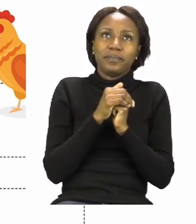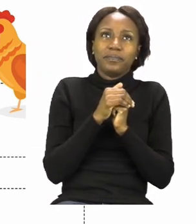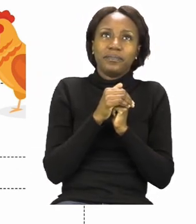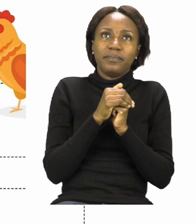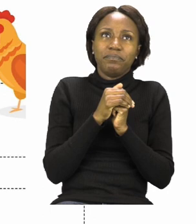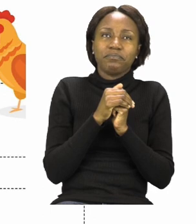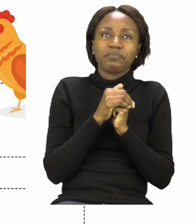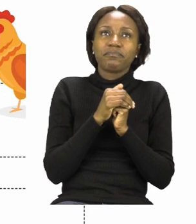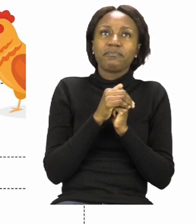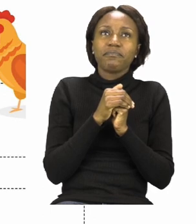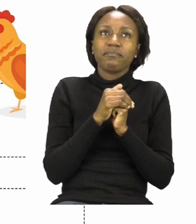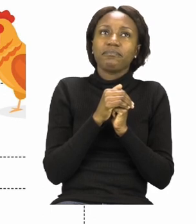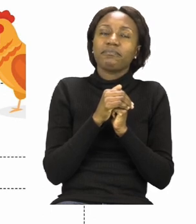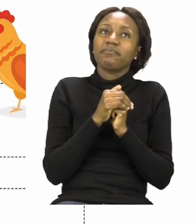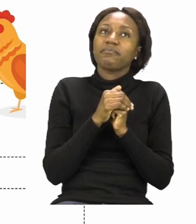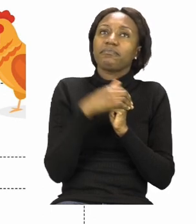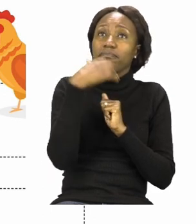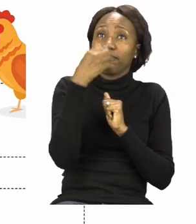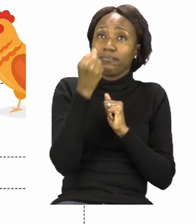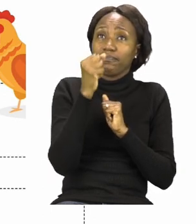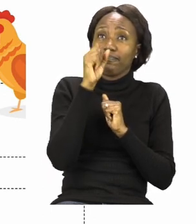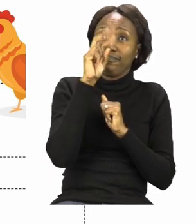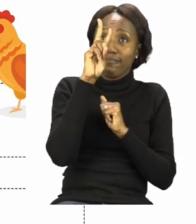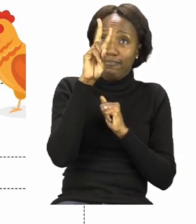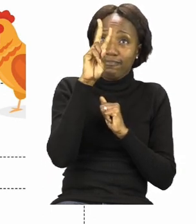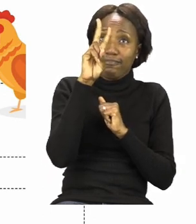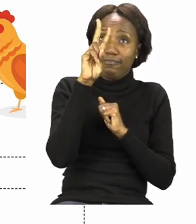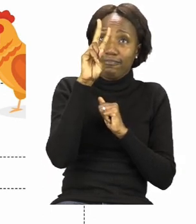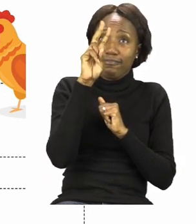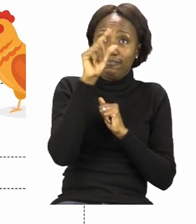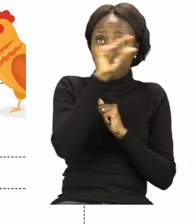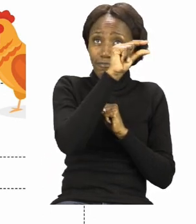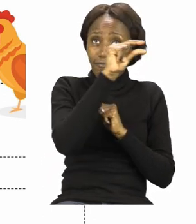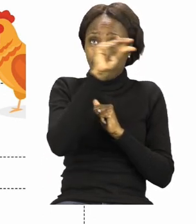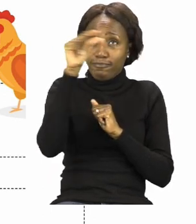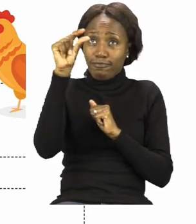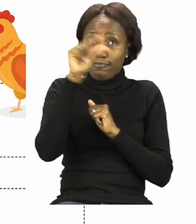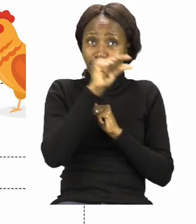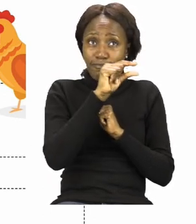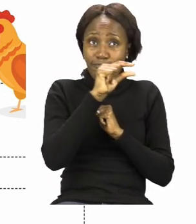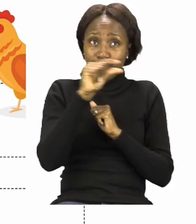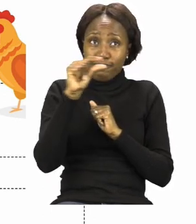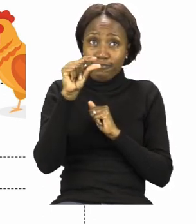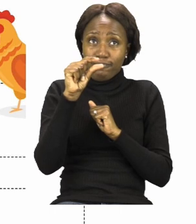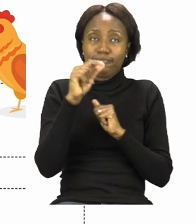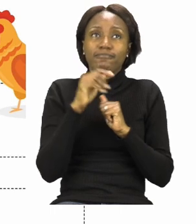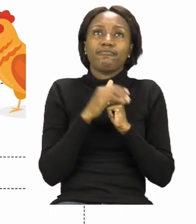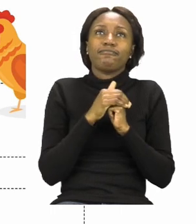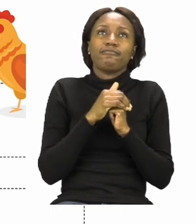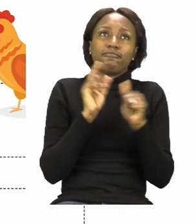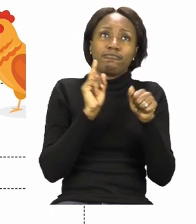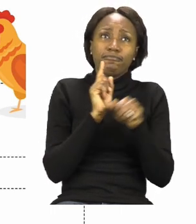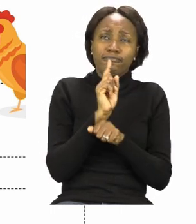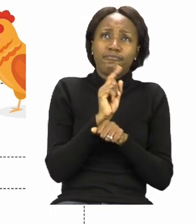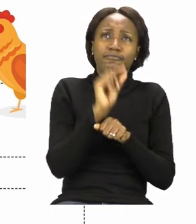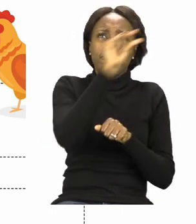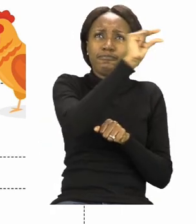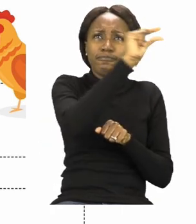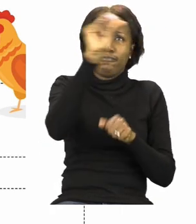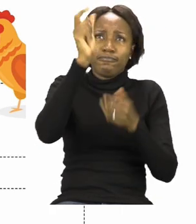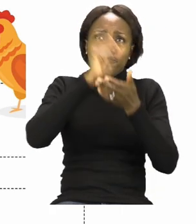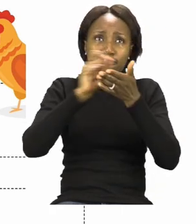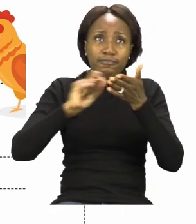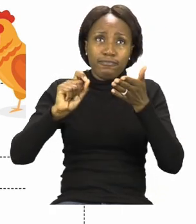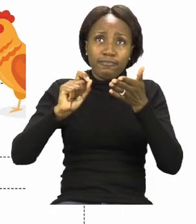our conjunction, we are being asked to first rewrite the sentences. And before you